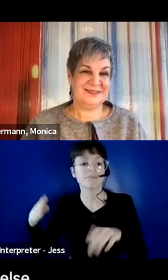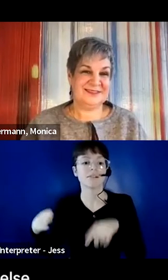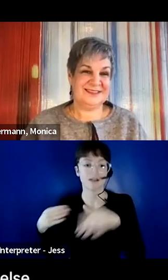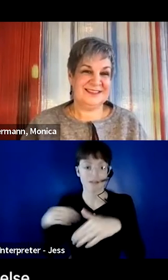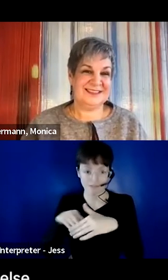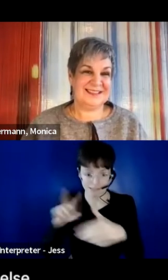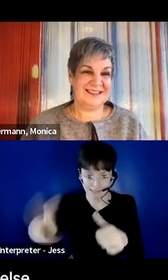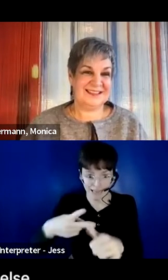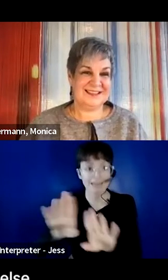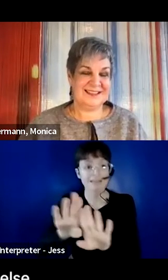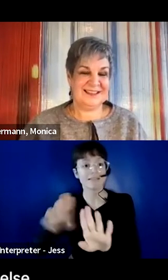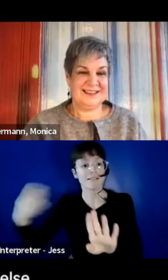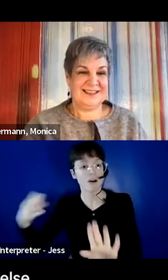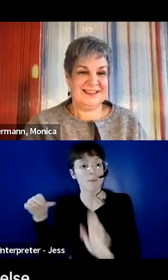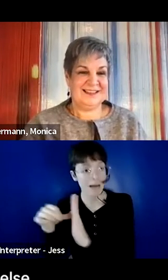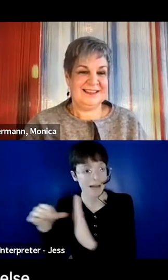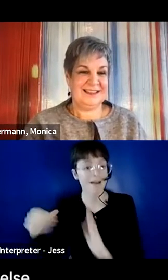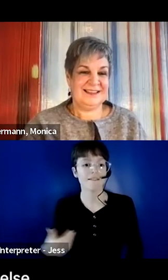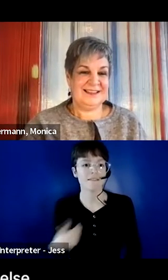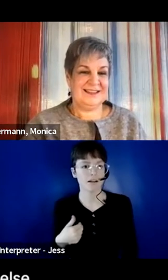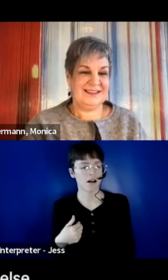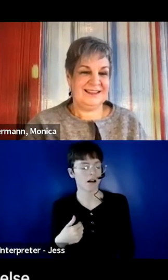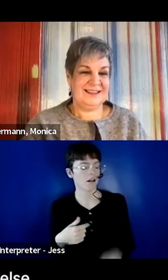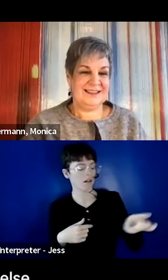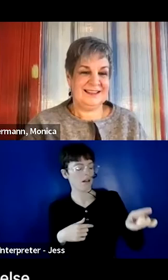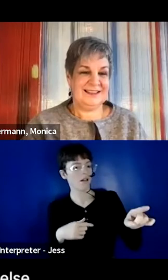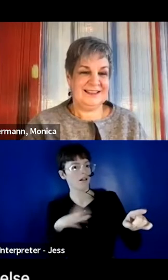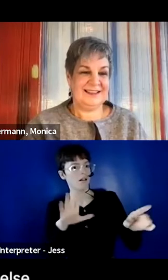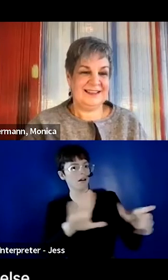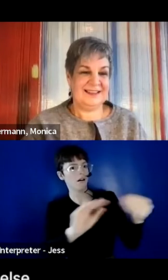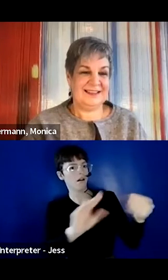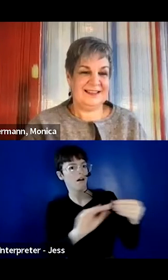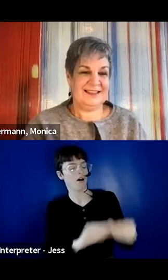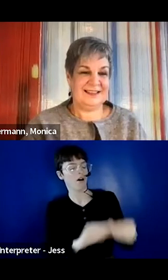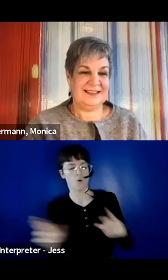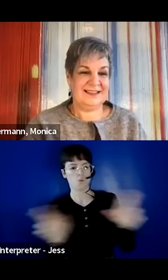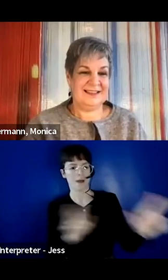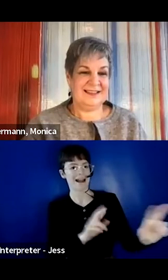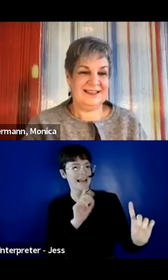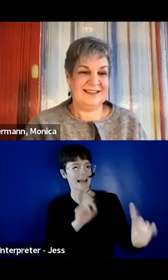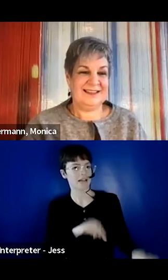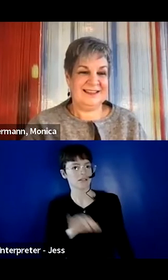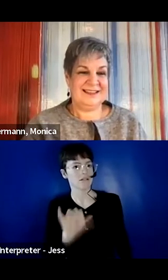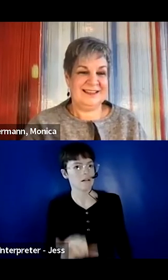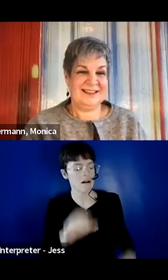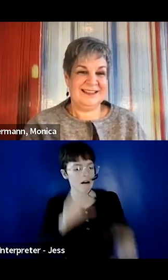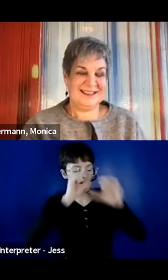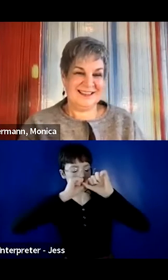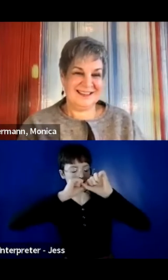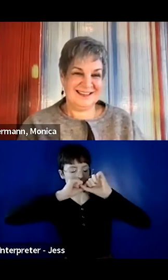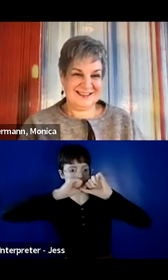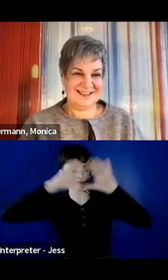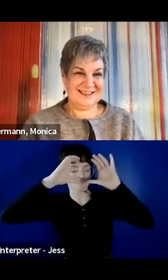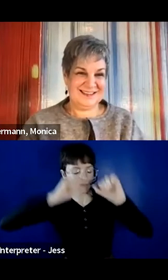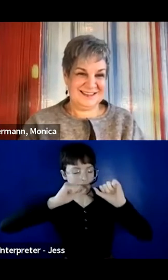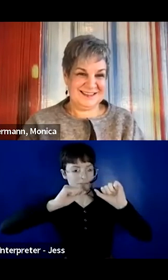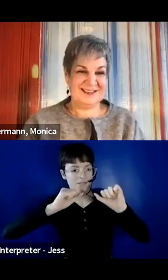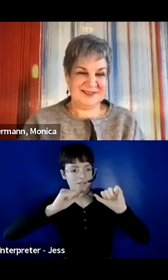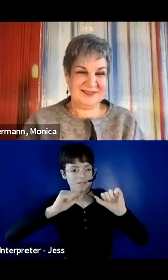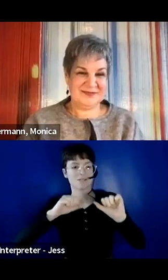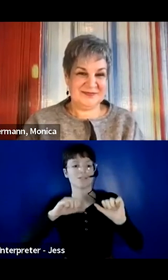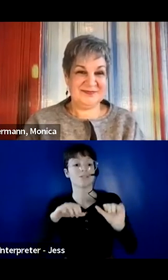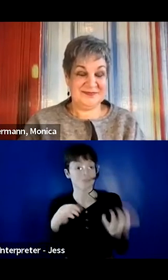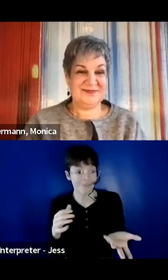was totally unprepared for somebody else to be prepared for the question. So, for anybody out there who runs a business,